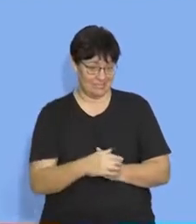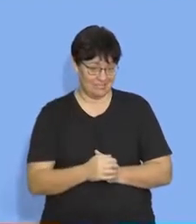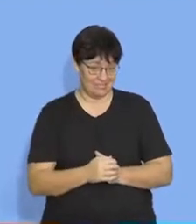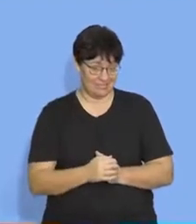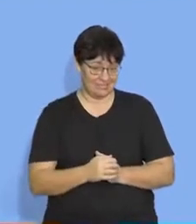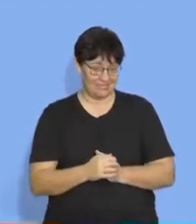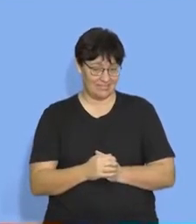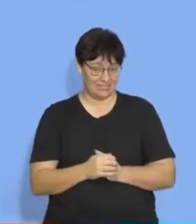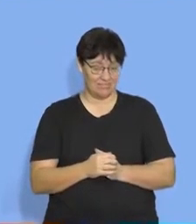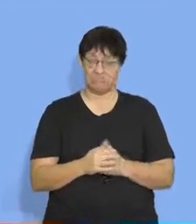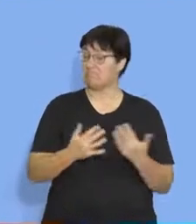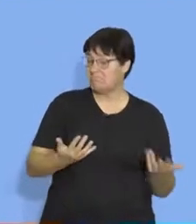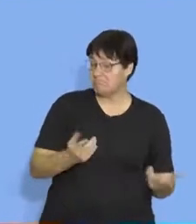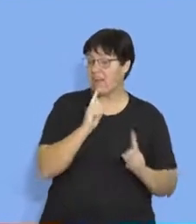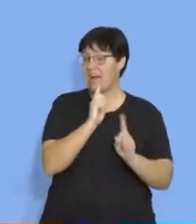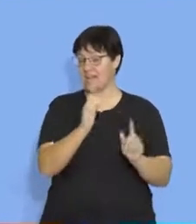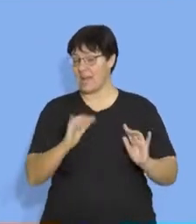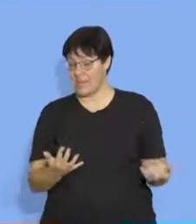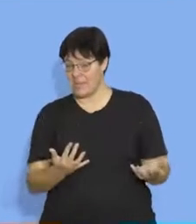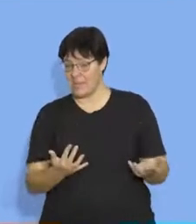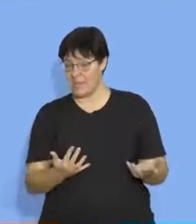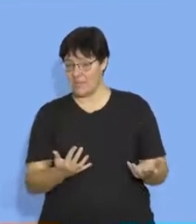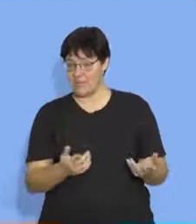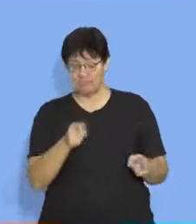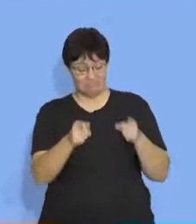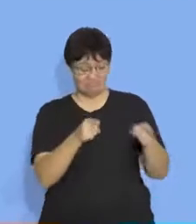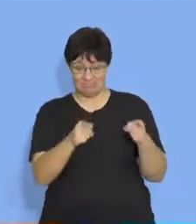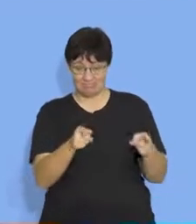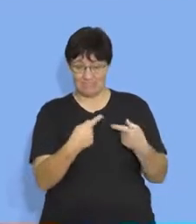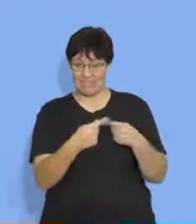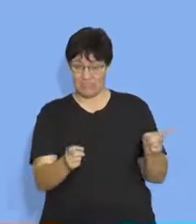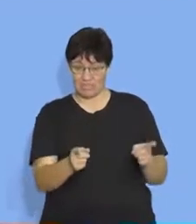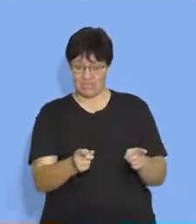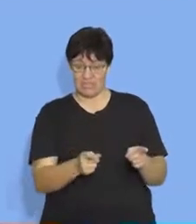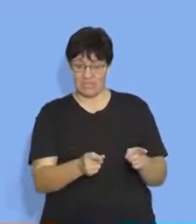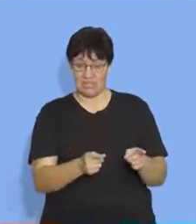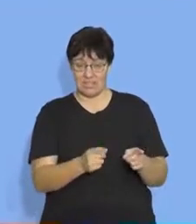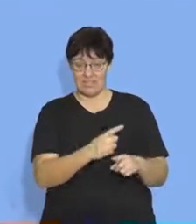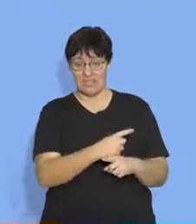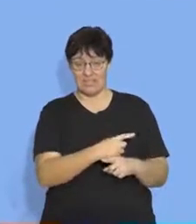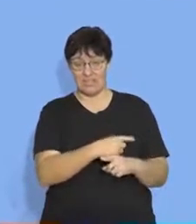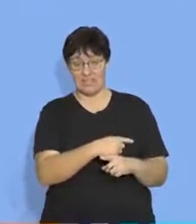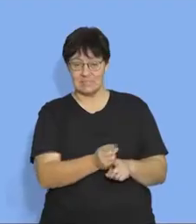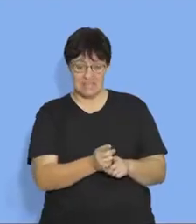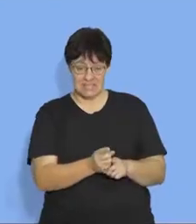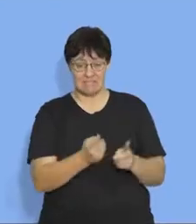The only way we can answer it is if we know the difference between speed and velocity.